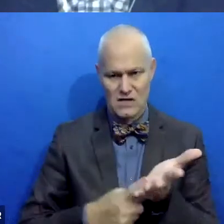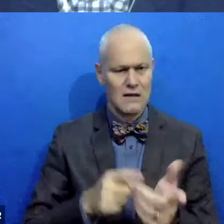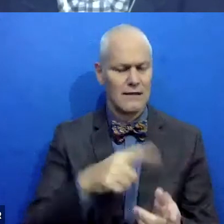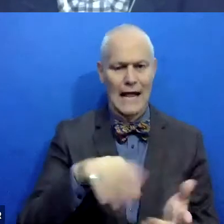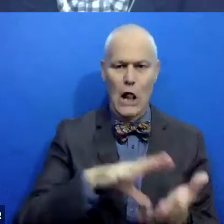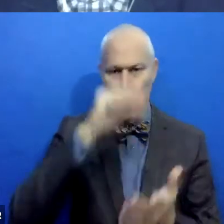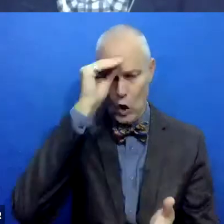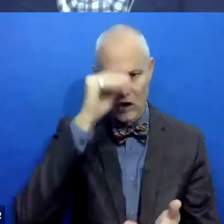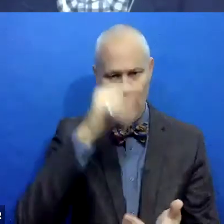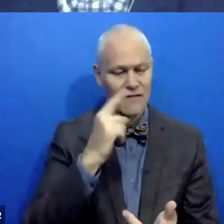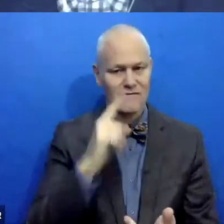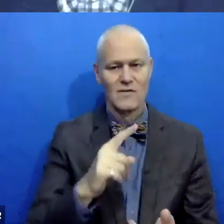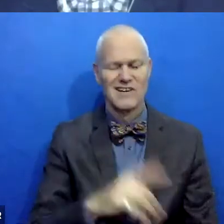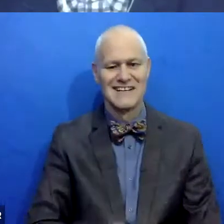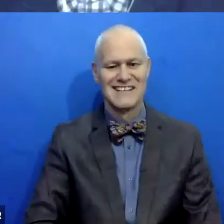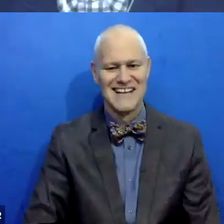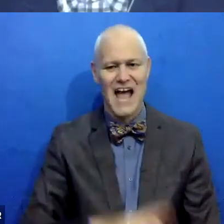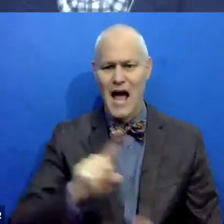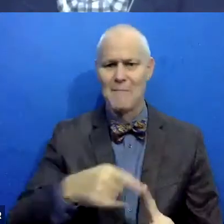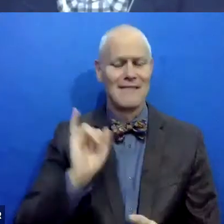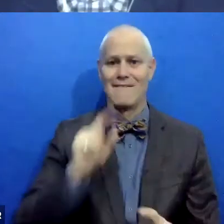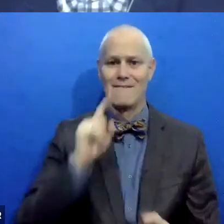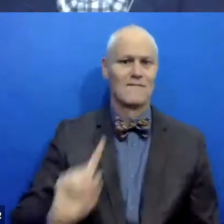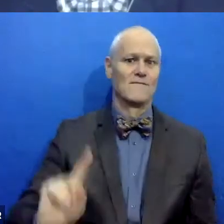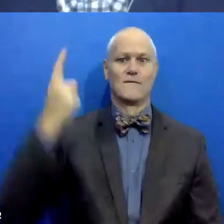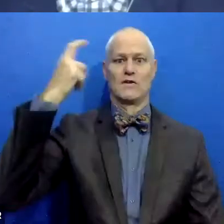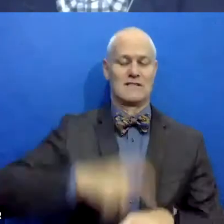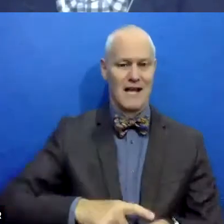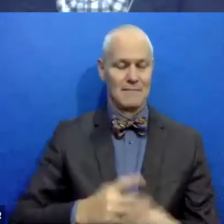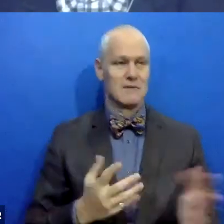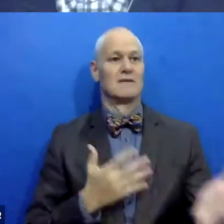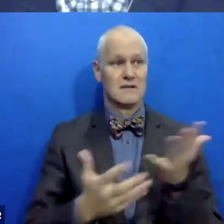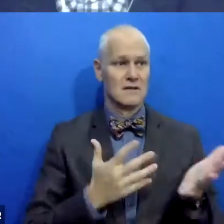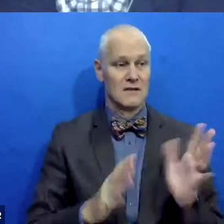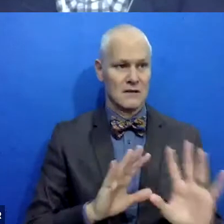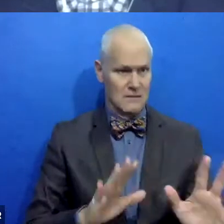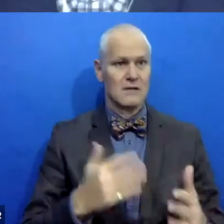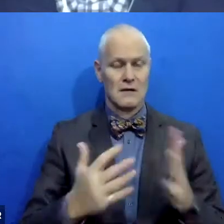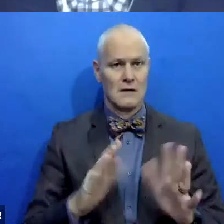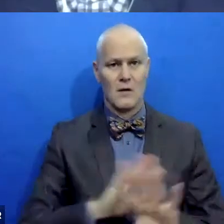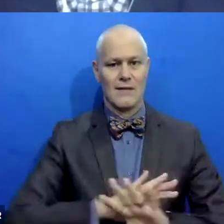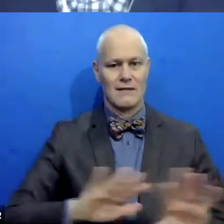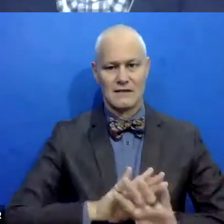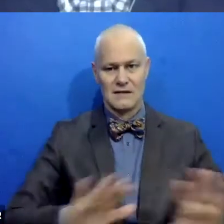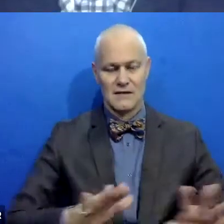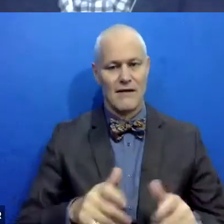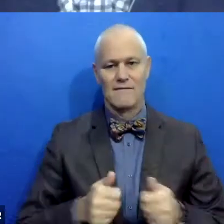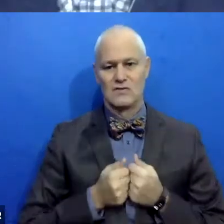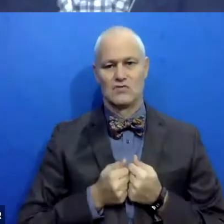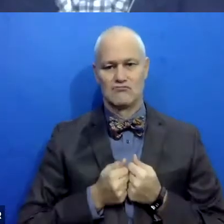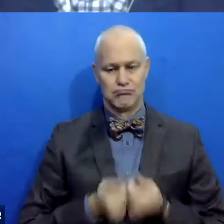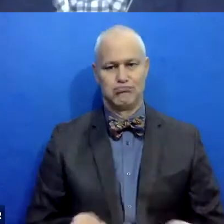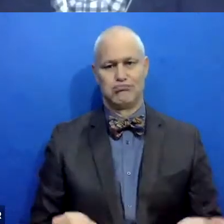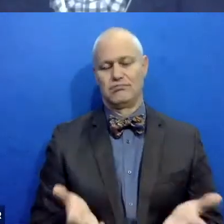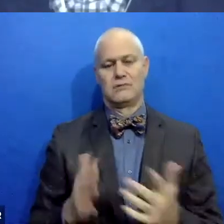uh, about those issues for the first time right now, and I find them, you know, very draining and burdensome, um,